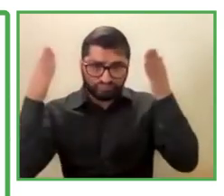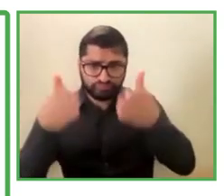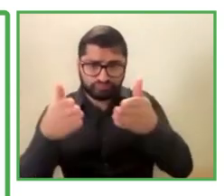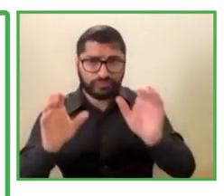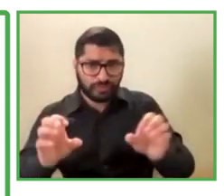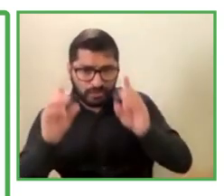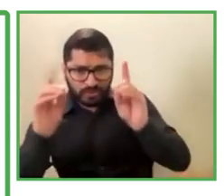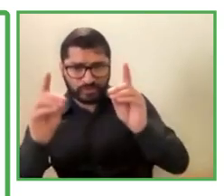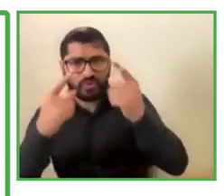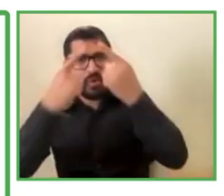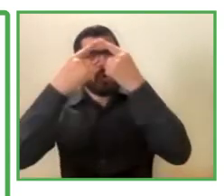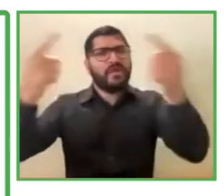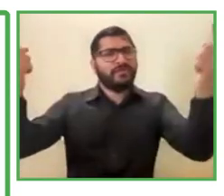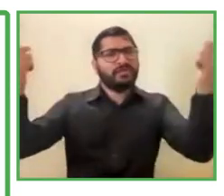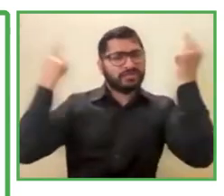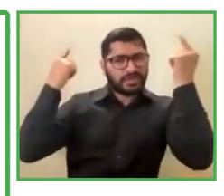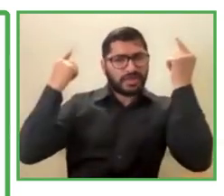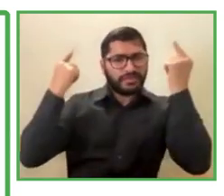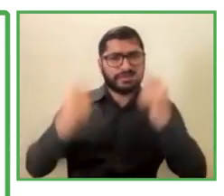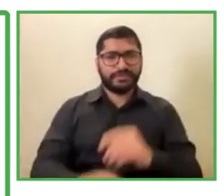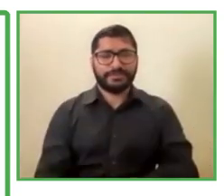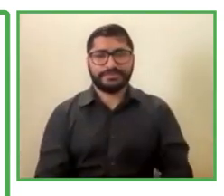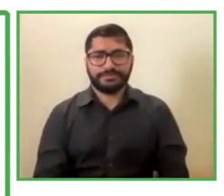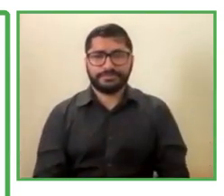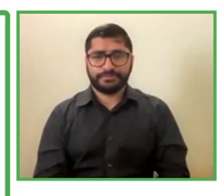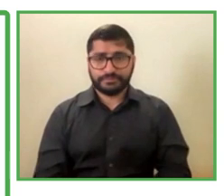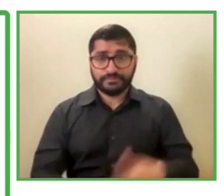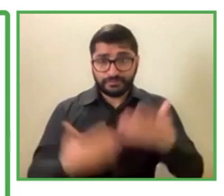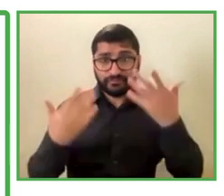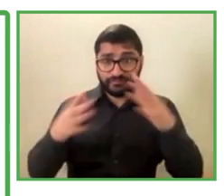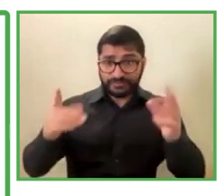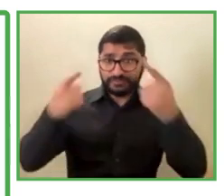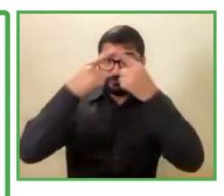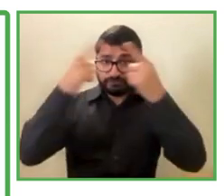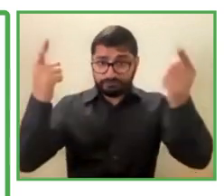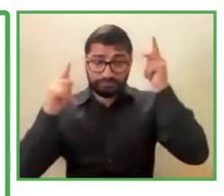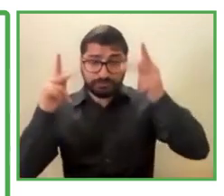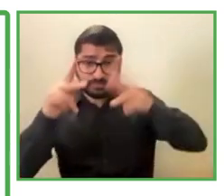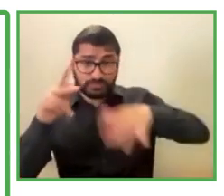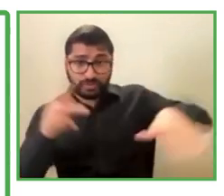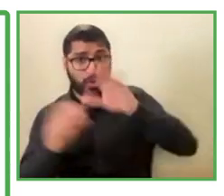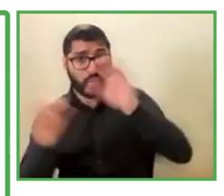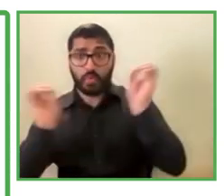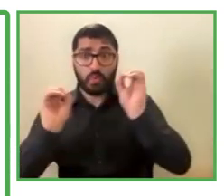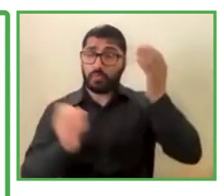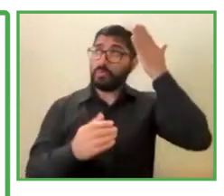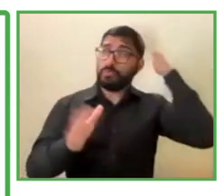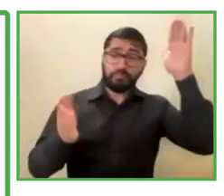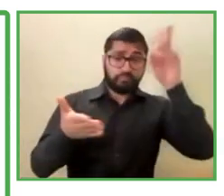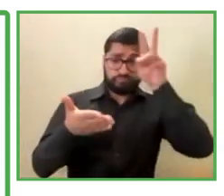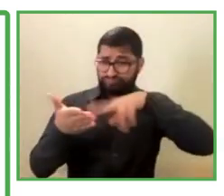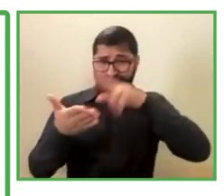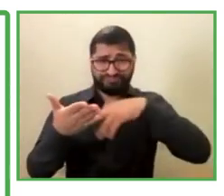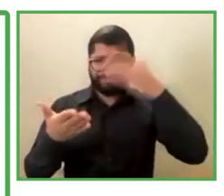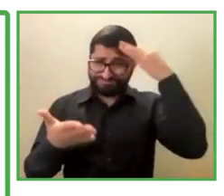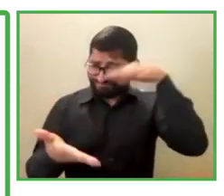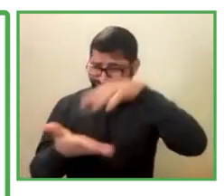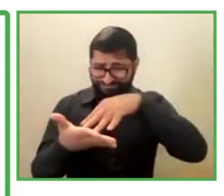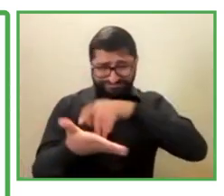the university, we have people that they know how to read, that they know how to write.